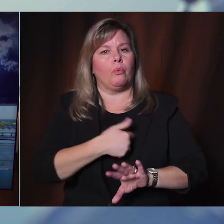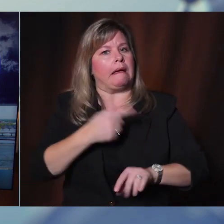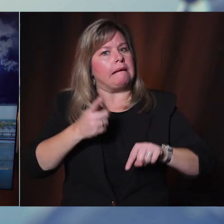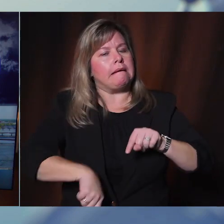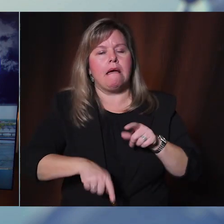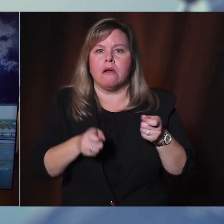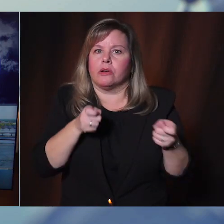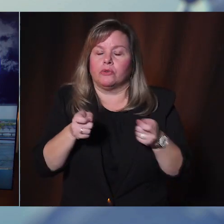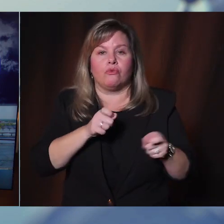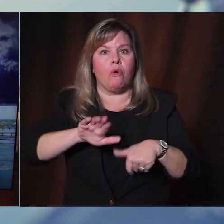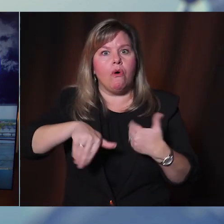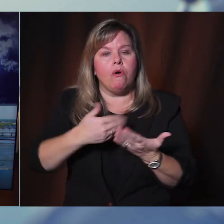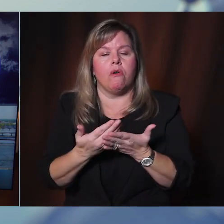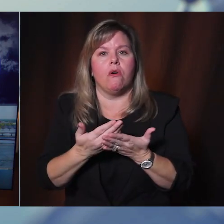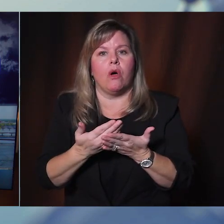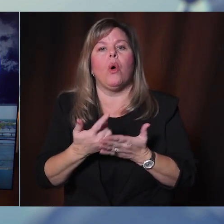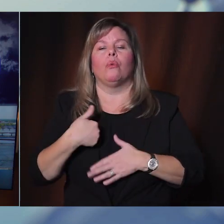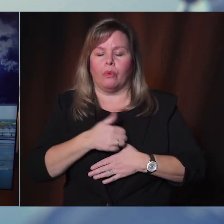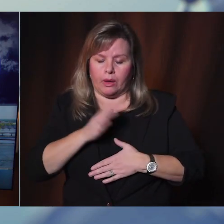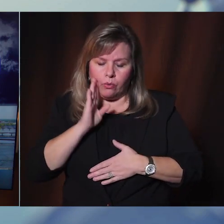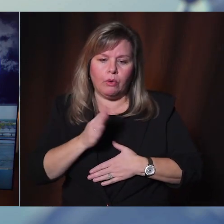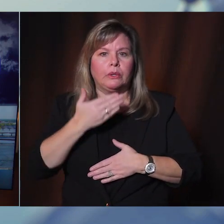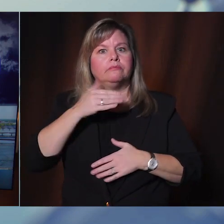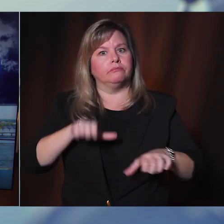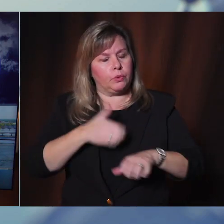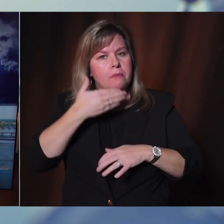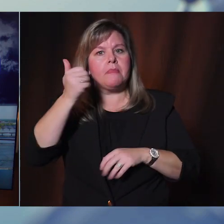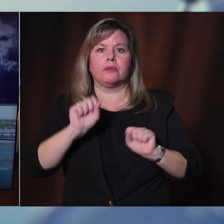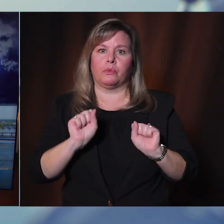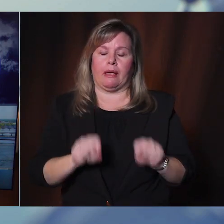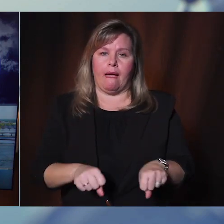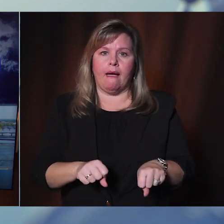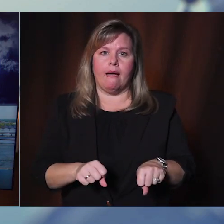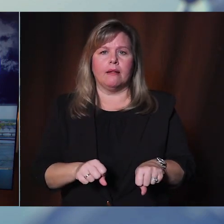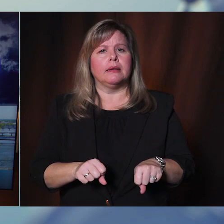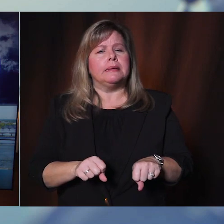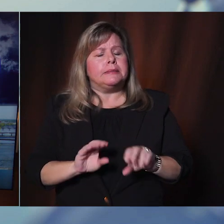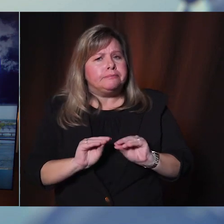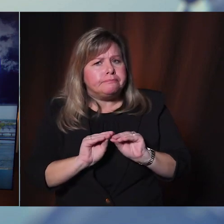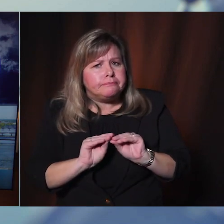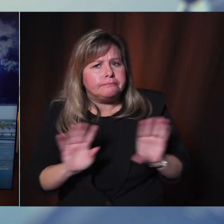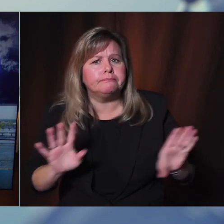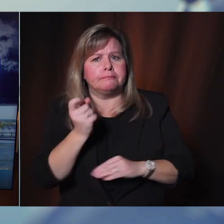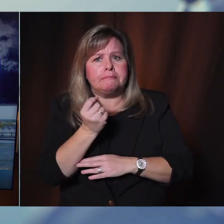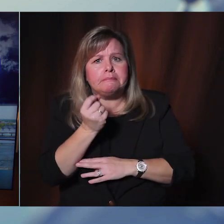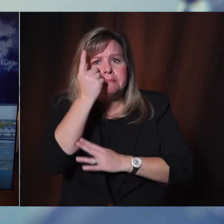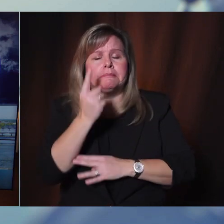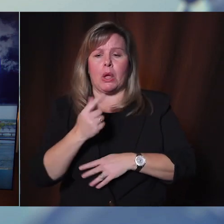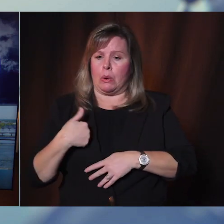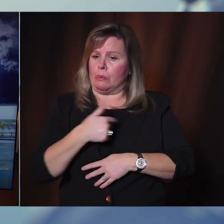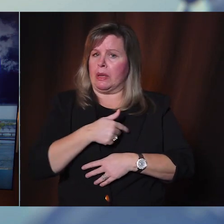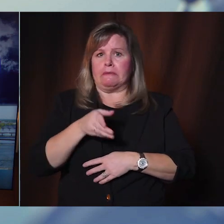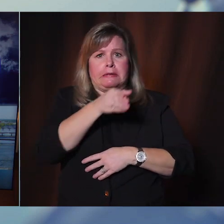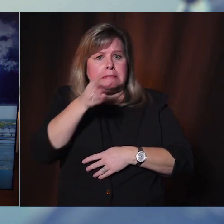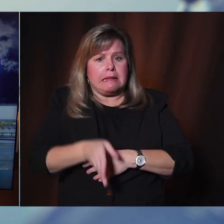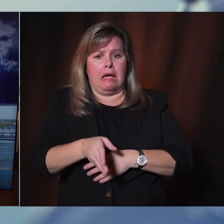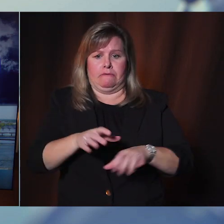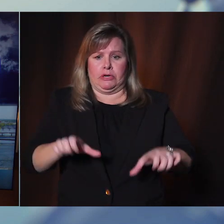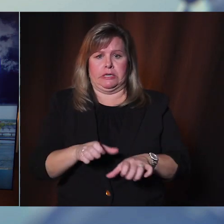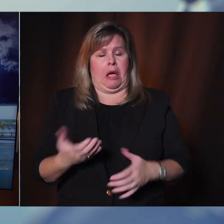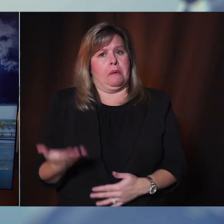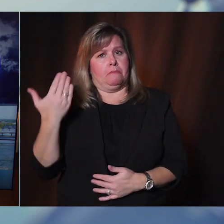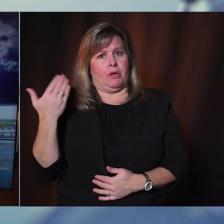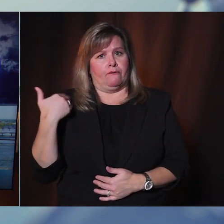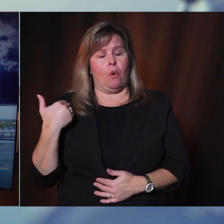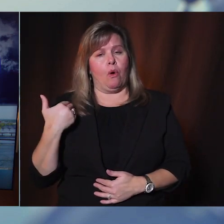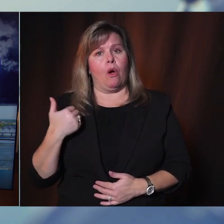We will do the very best we can. But to be clear, we're doing something that has never been done before. We need your help.